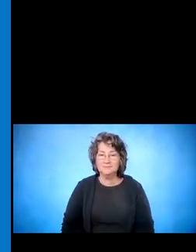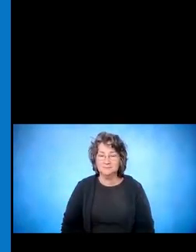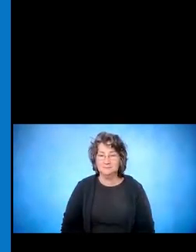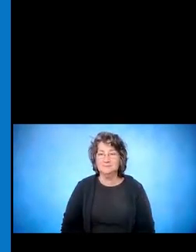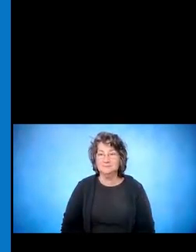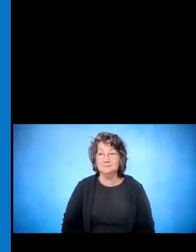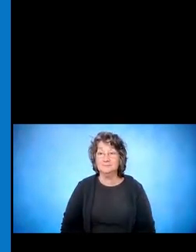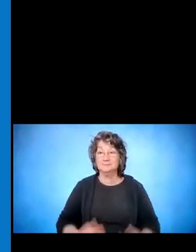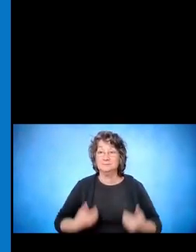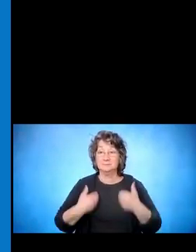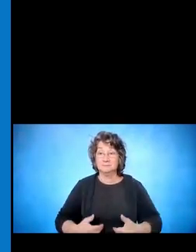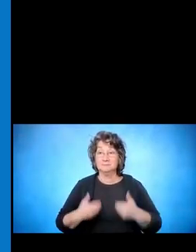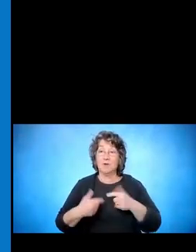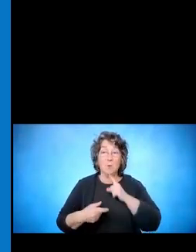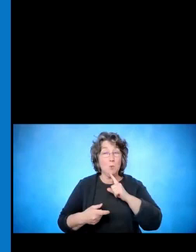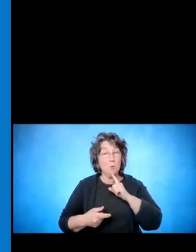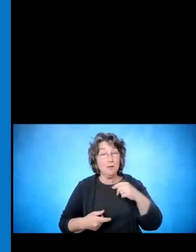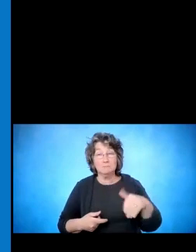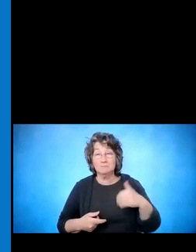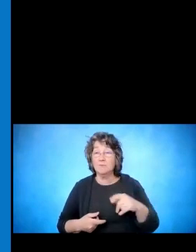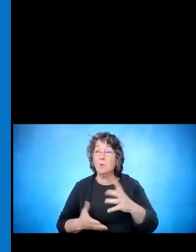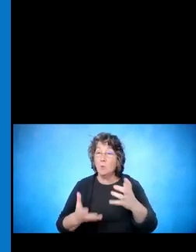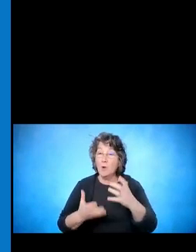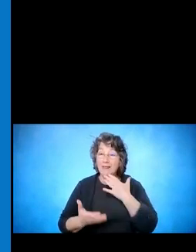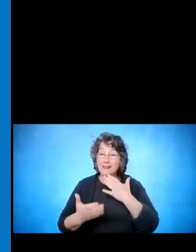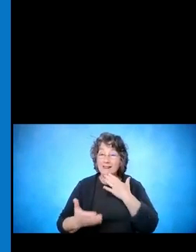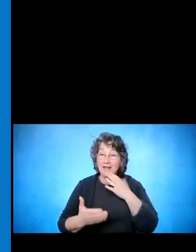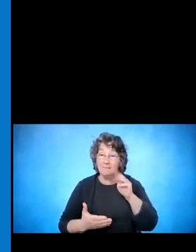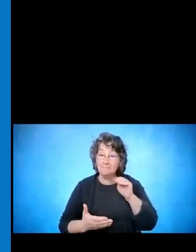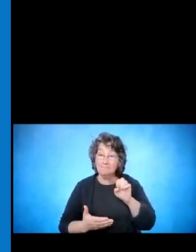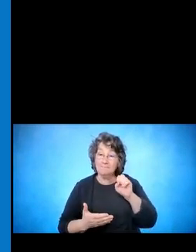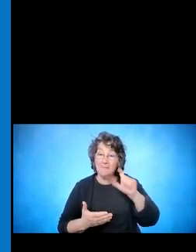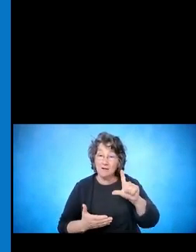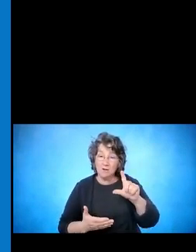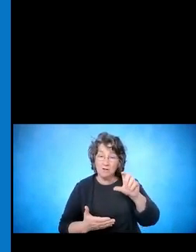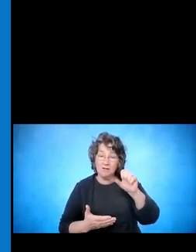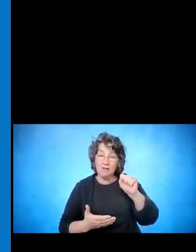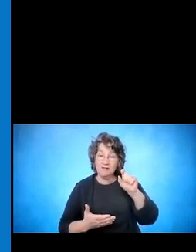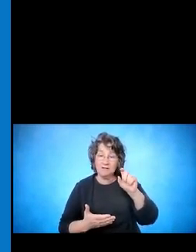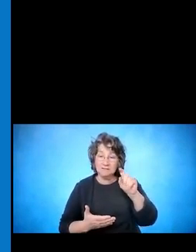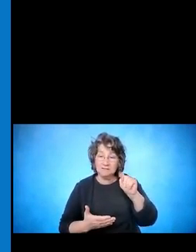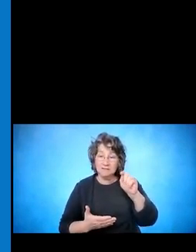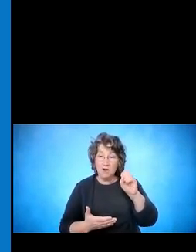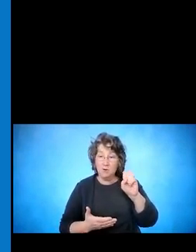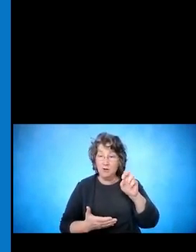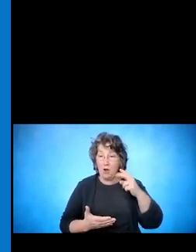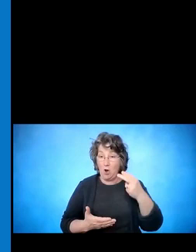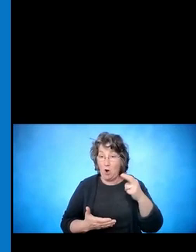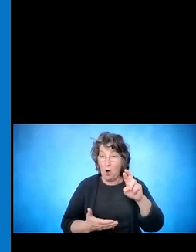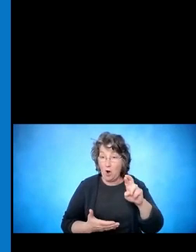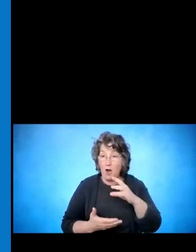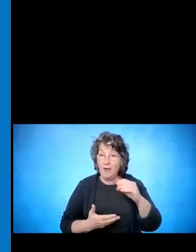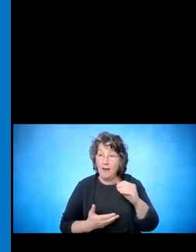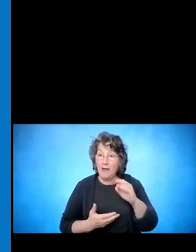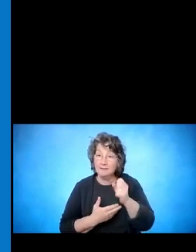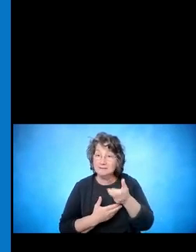especially want to thank Michael Storr and Ruth Allison from the Intact Collaborative